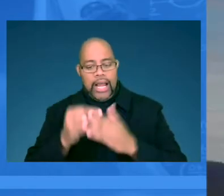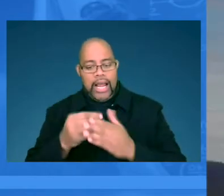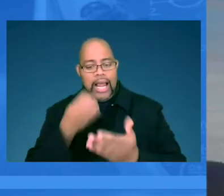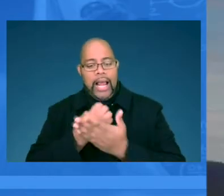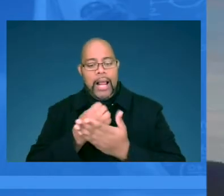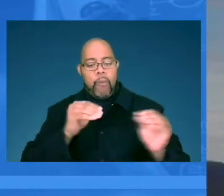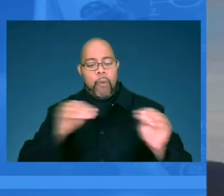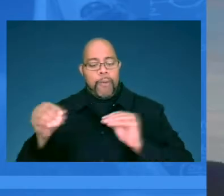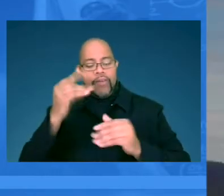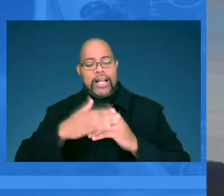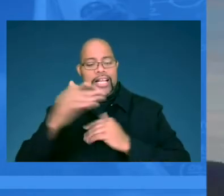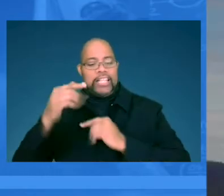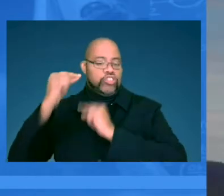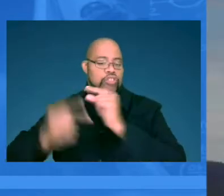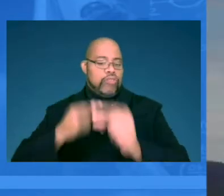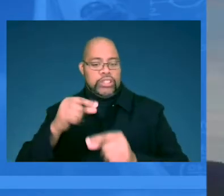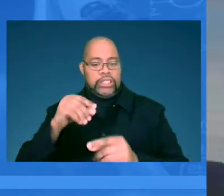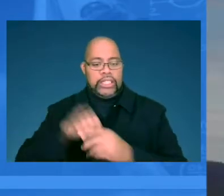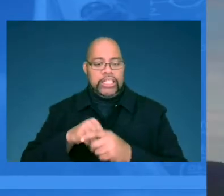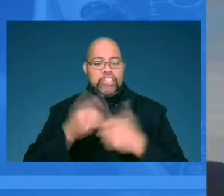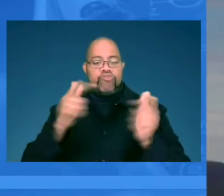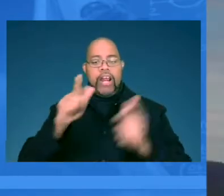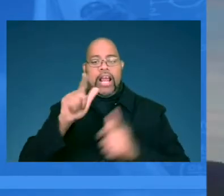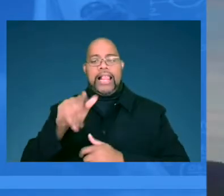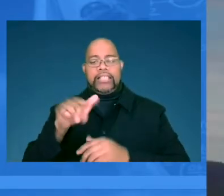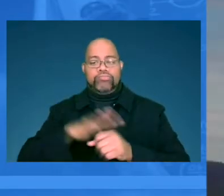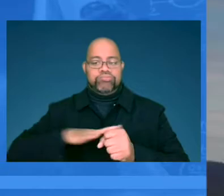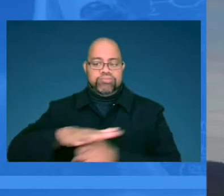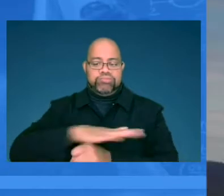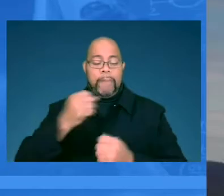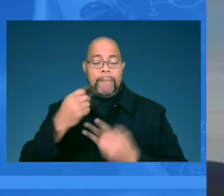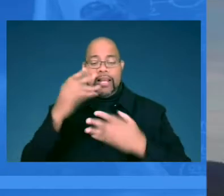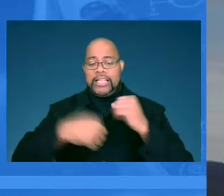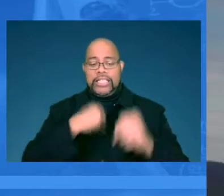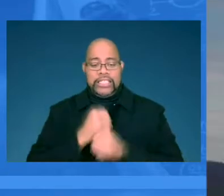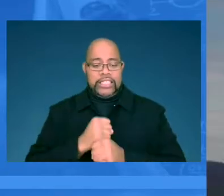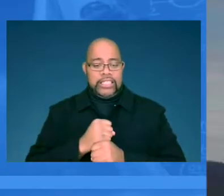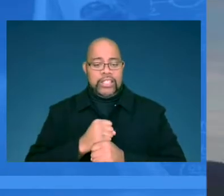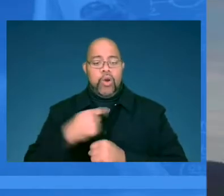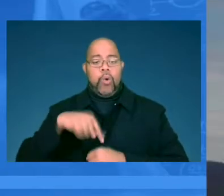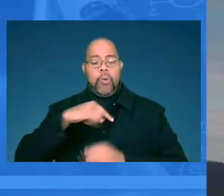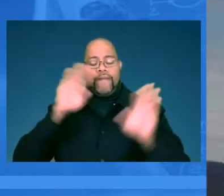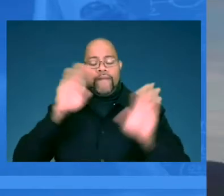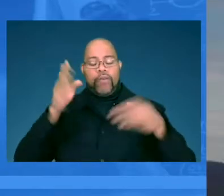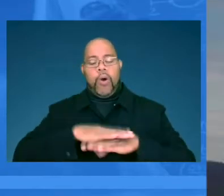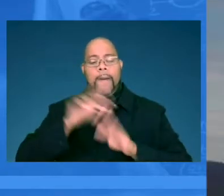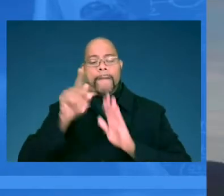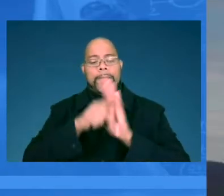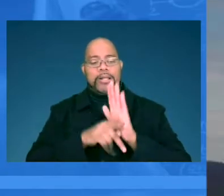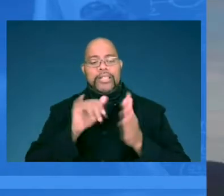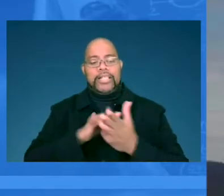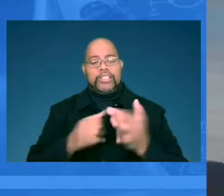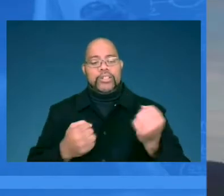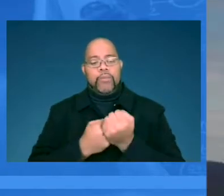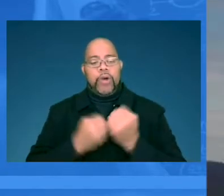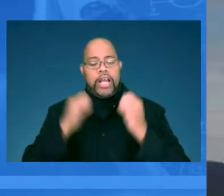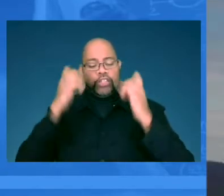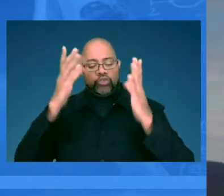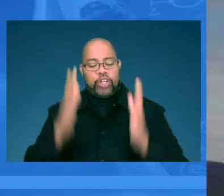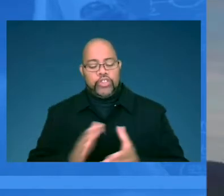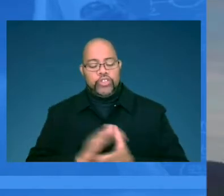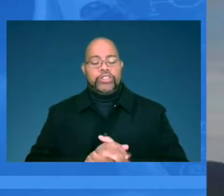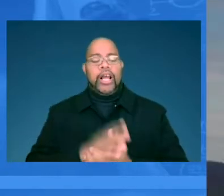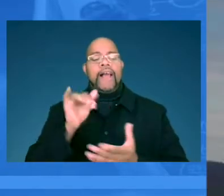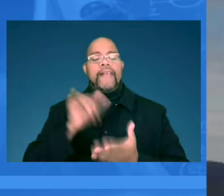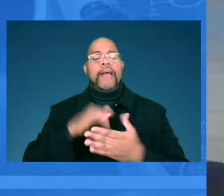economic mobility for the next generation in the Great Lakes. For decades, many decades, we have focused on policies that support educators